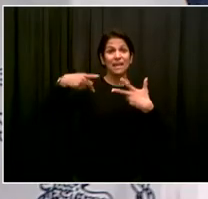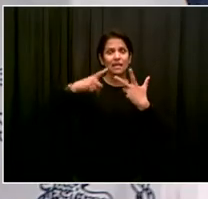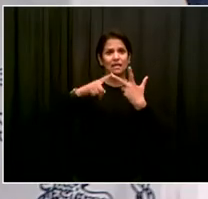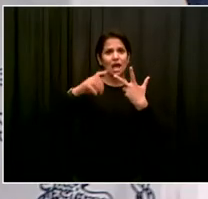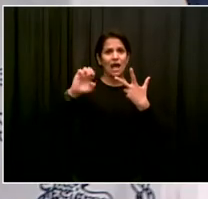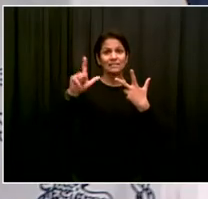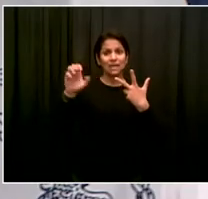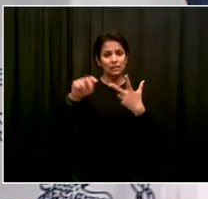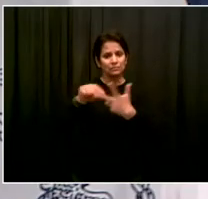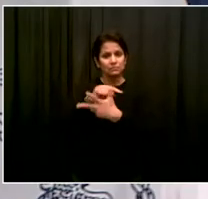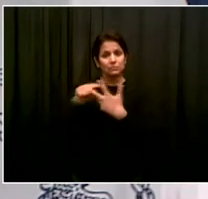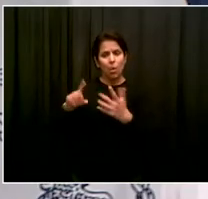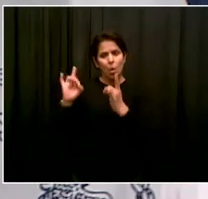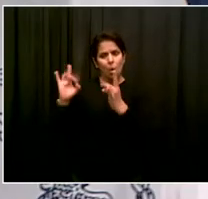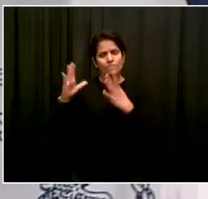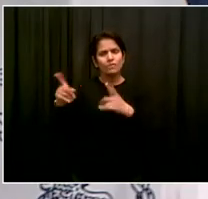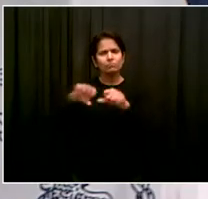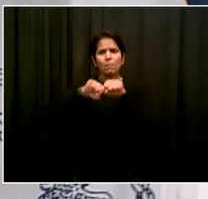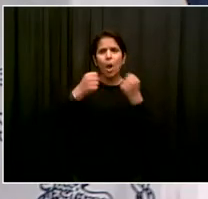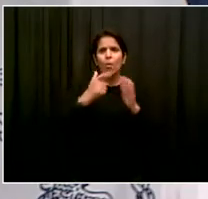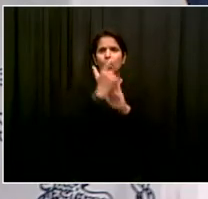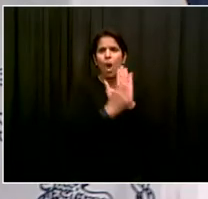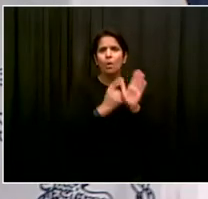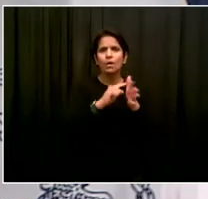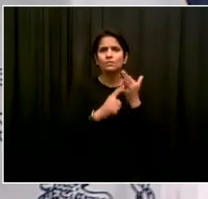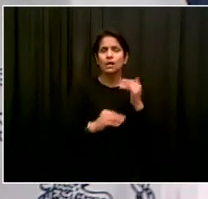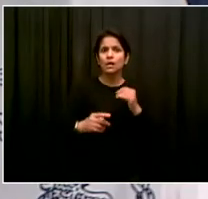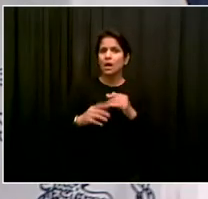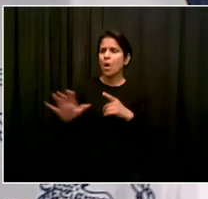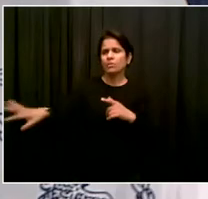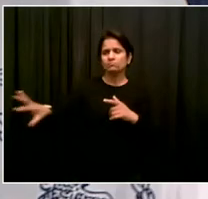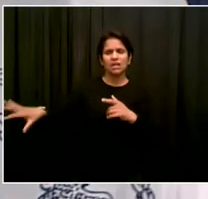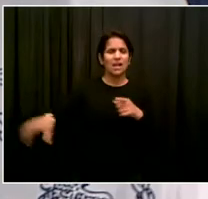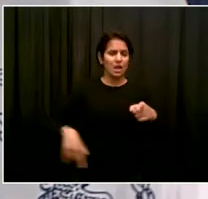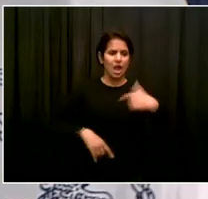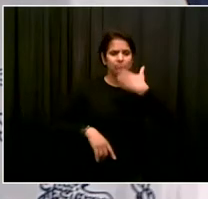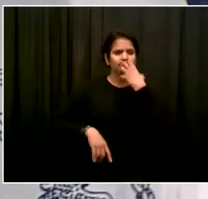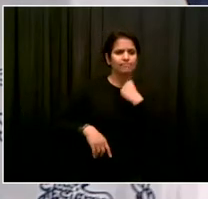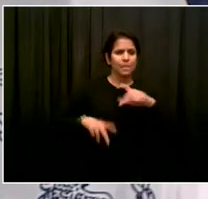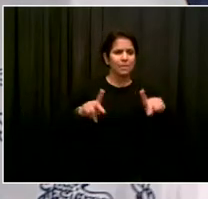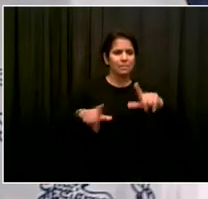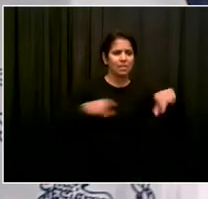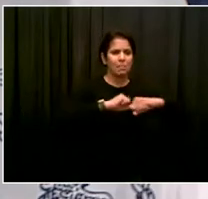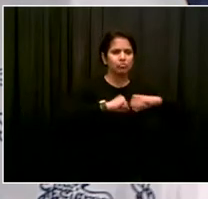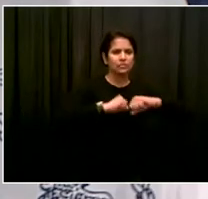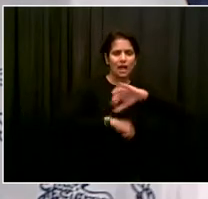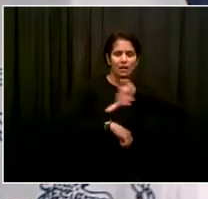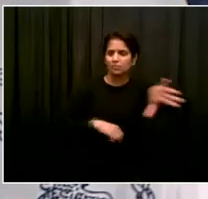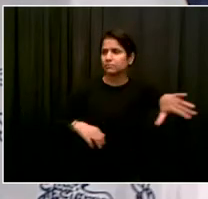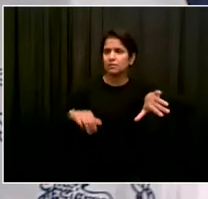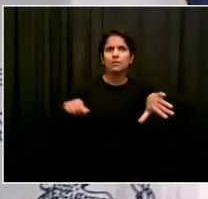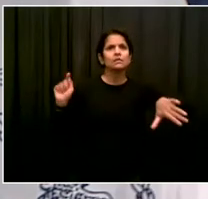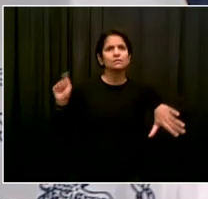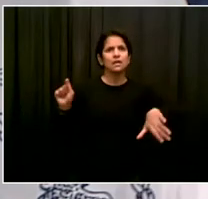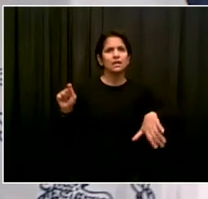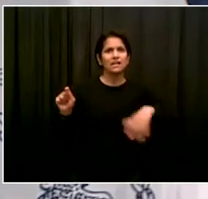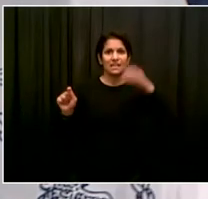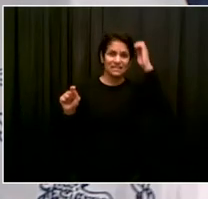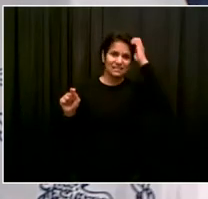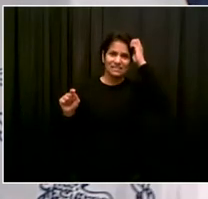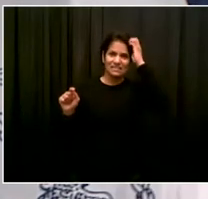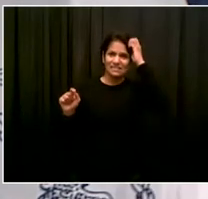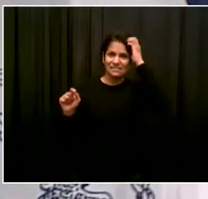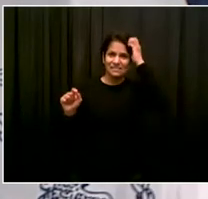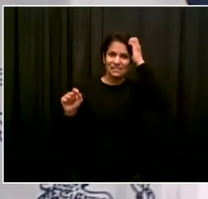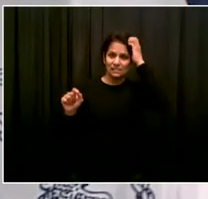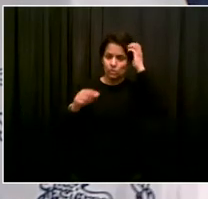we have an opportunity to do something here about it. And it also contributes to the bigger recognition that we're still not being told the truth